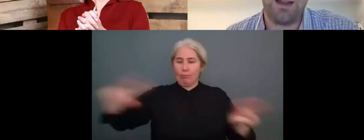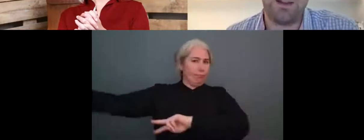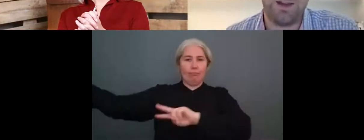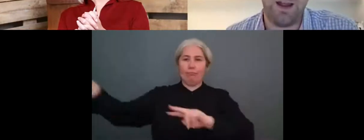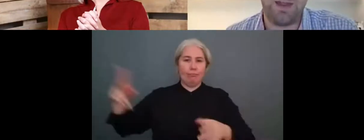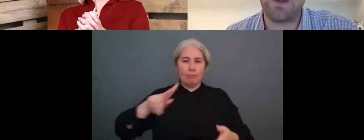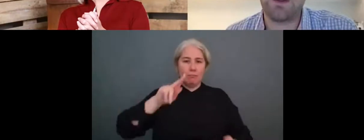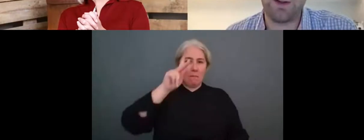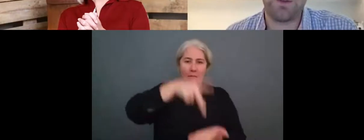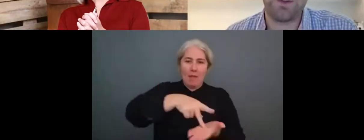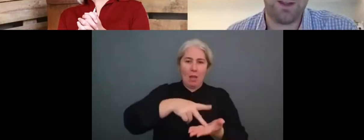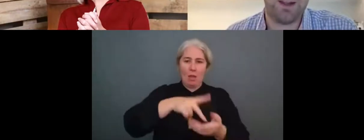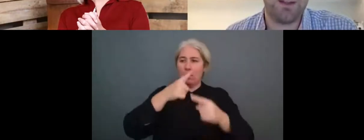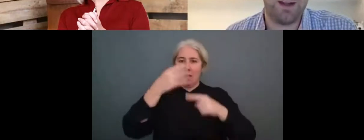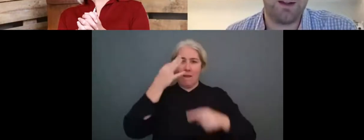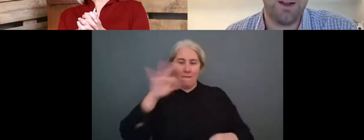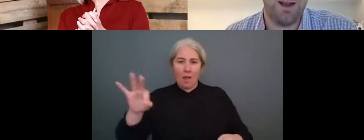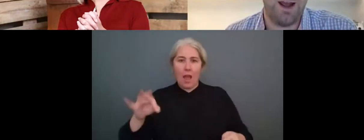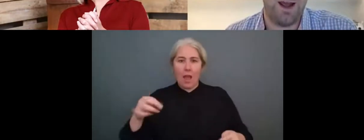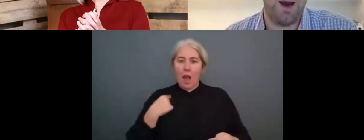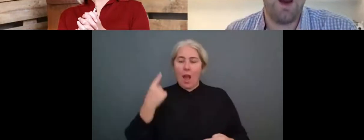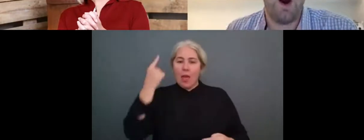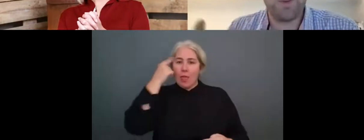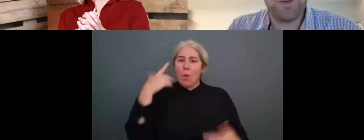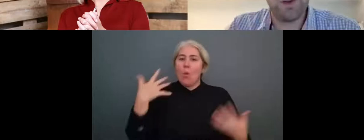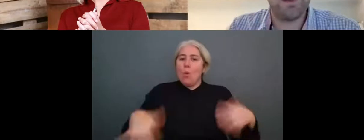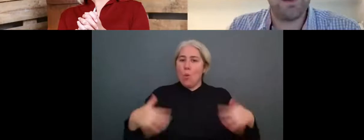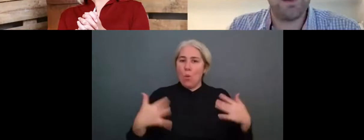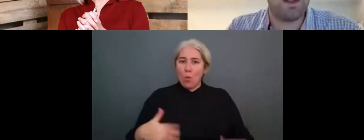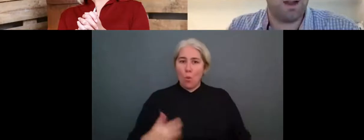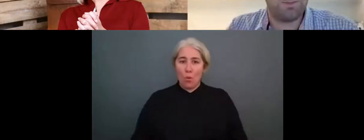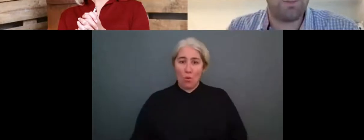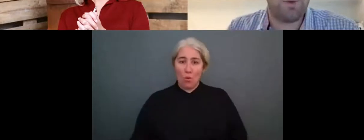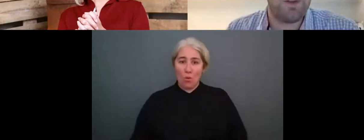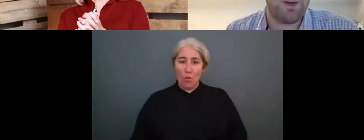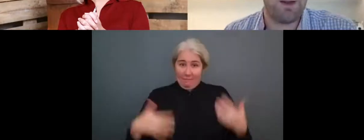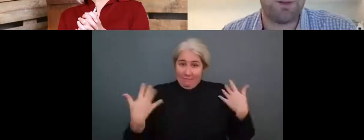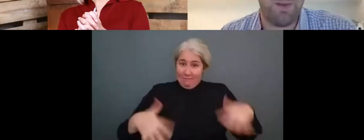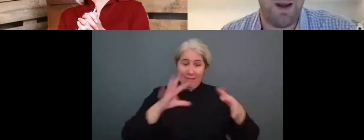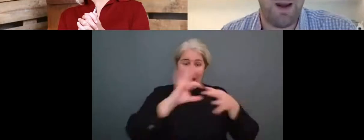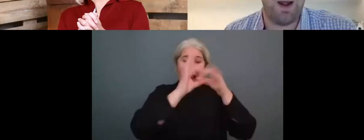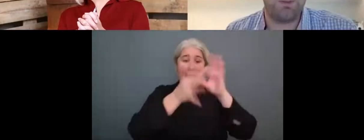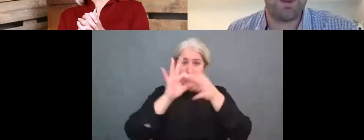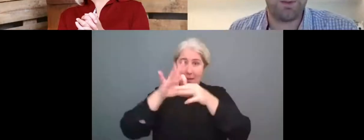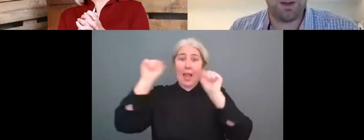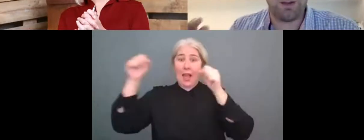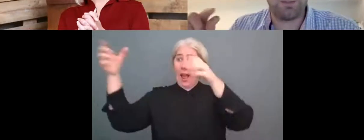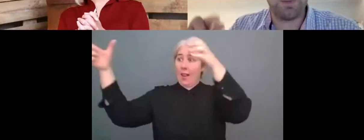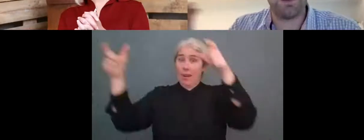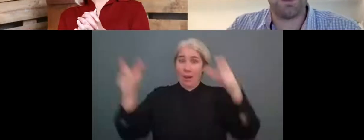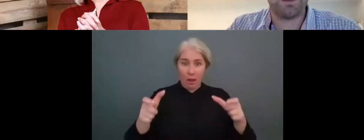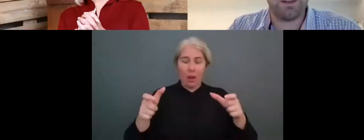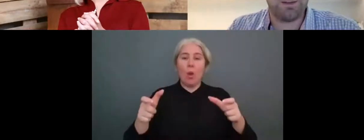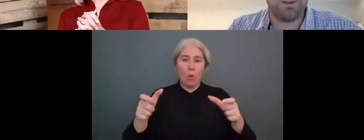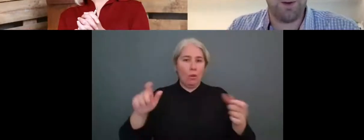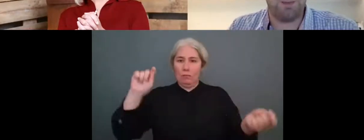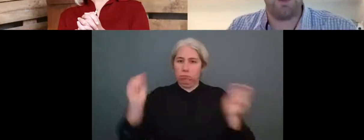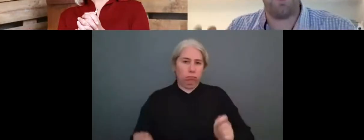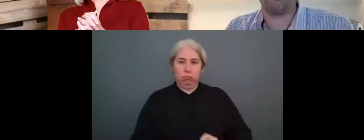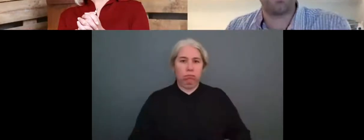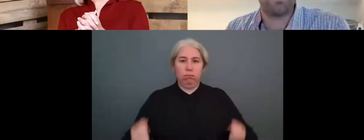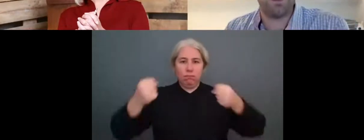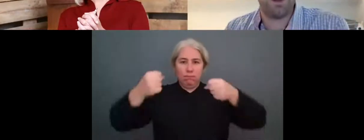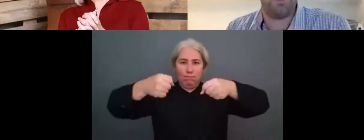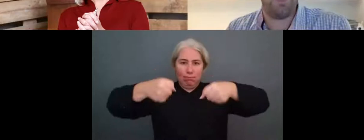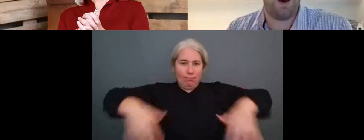Um, and I think there's lots of exciting, uh, opportunities and I'll briefly mention about, um, something that's particularly exciting from